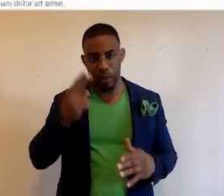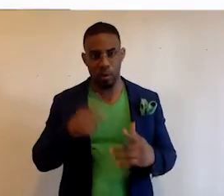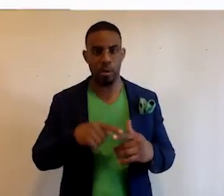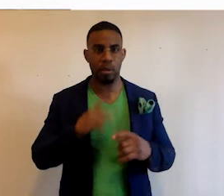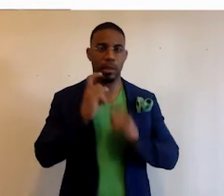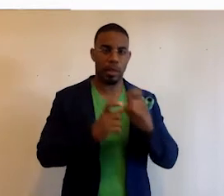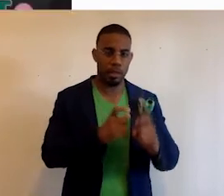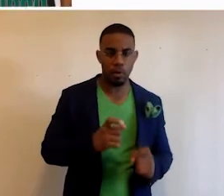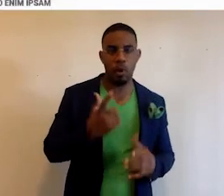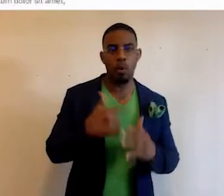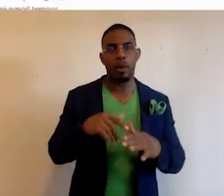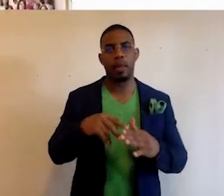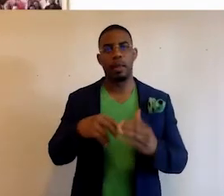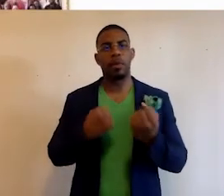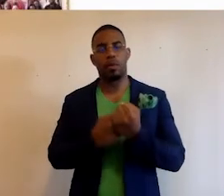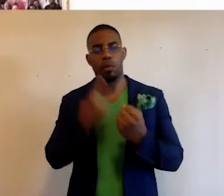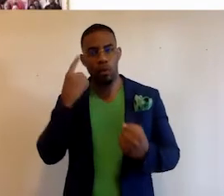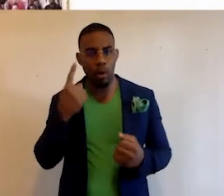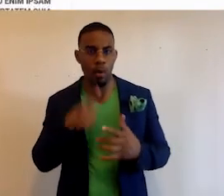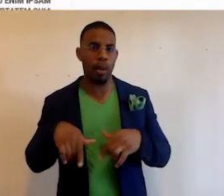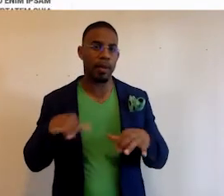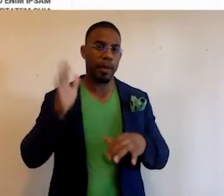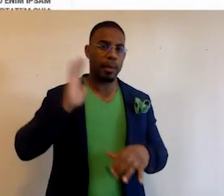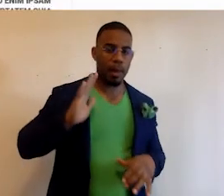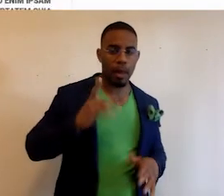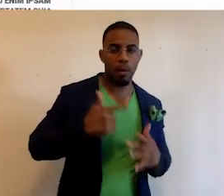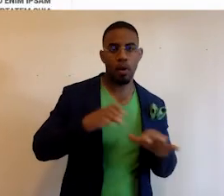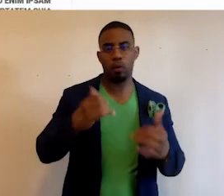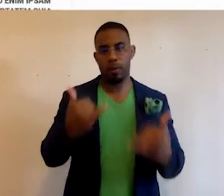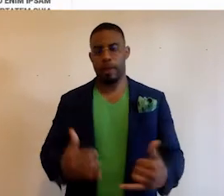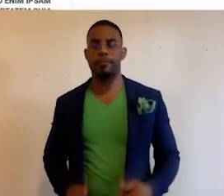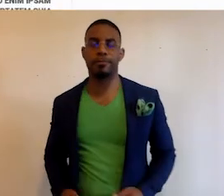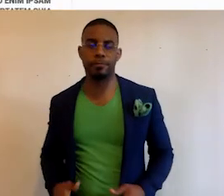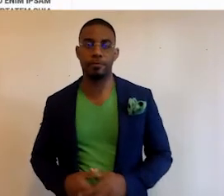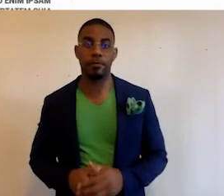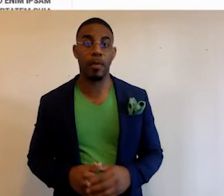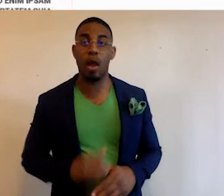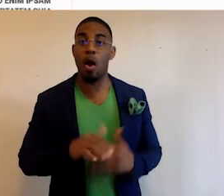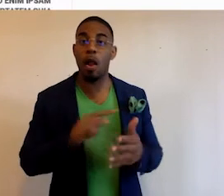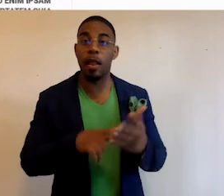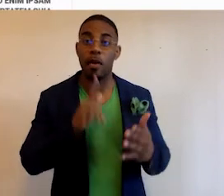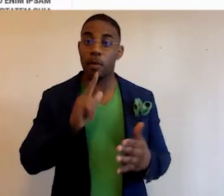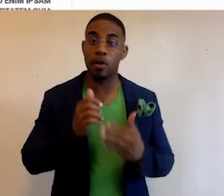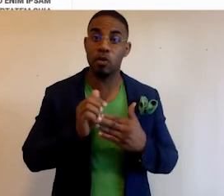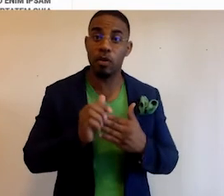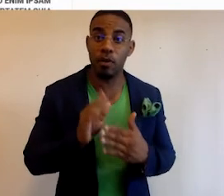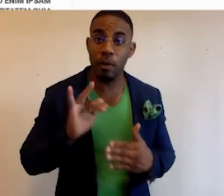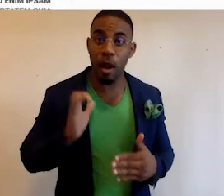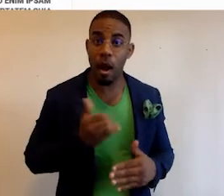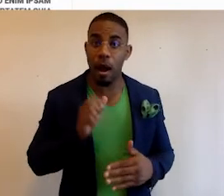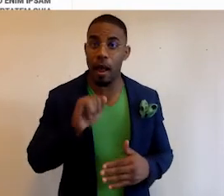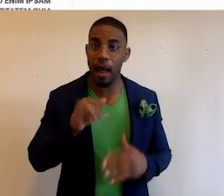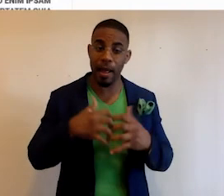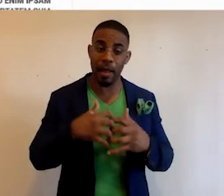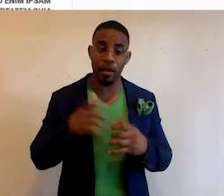contributions, what they stand for, what they've done in the past, and what they're doing now, and all of this is going to be driven by our AI engine